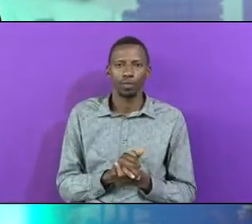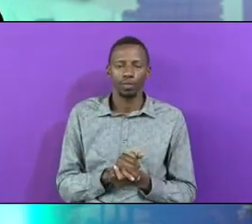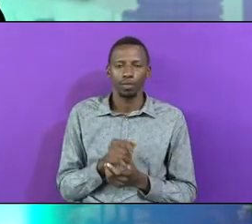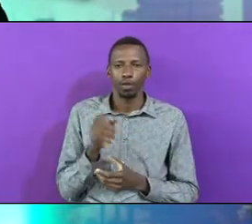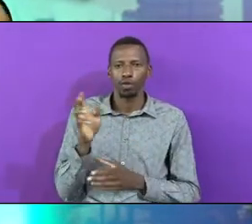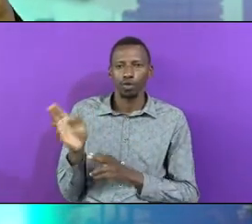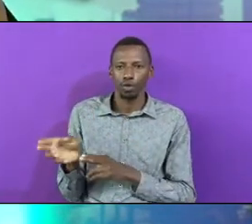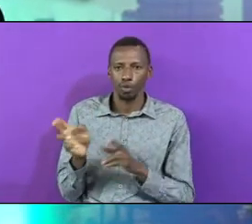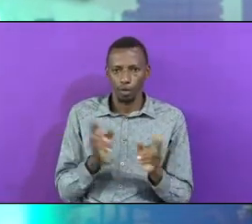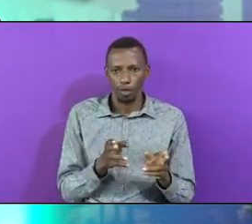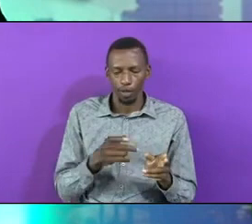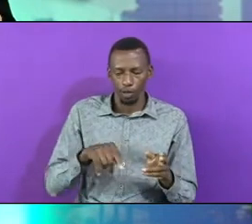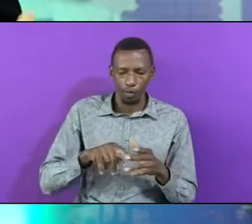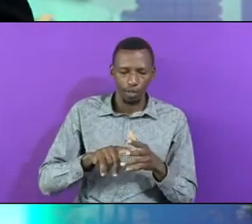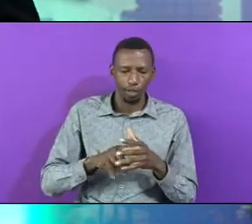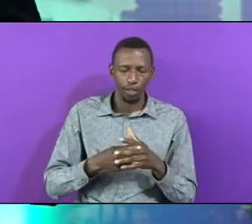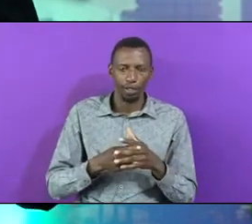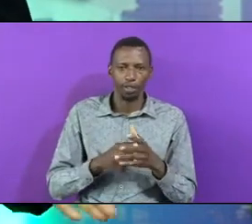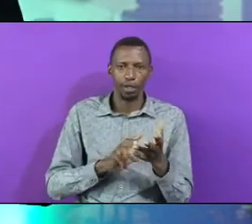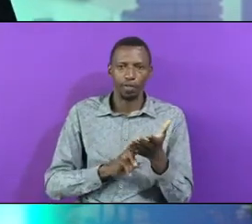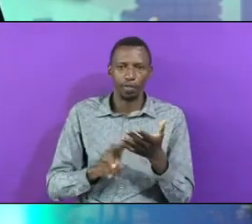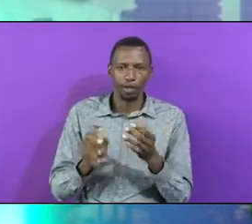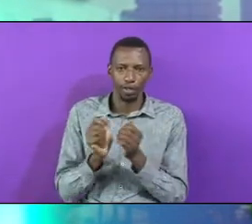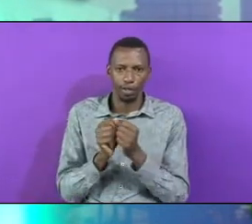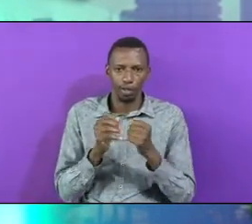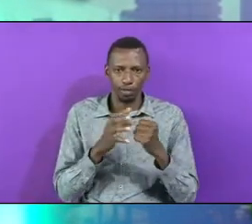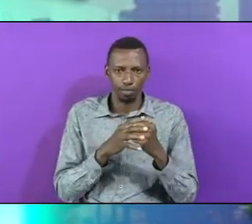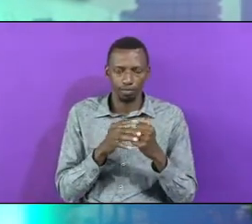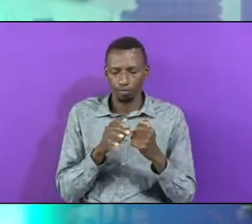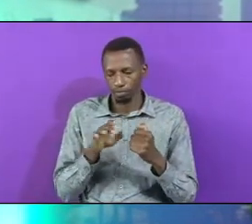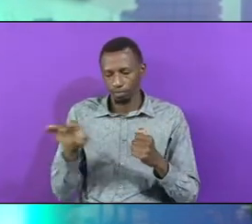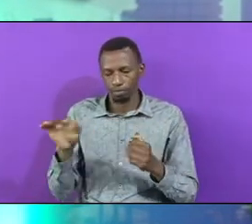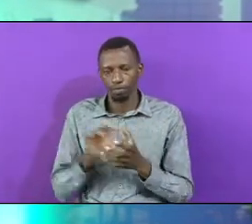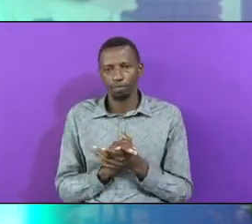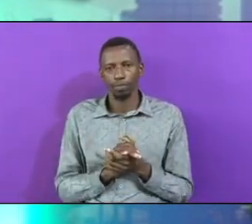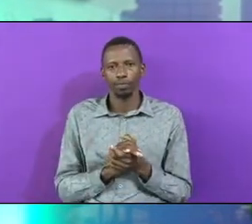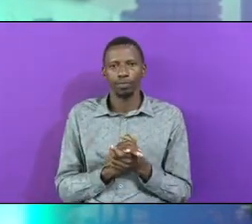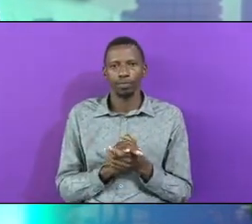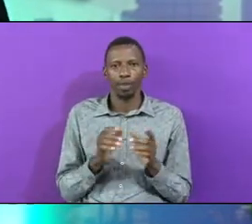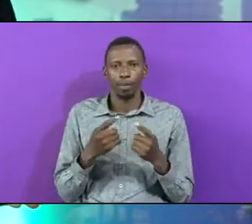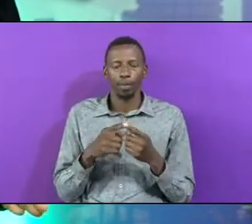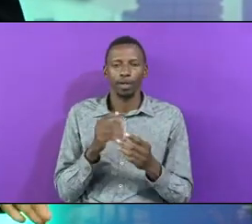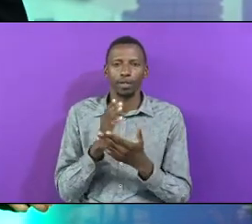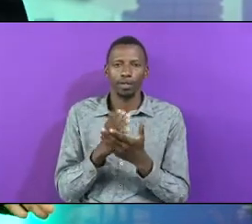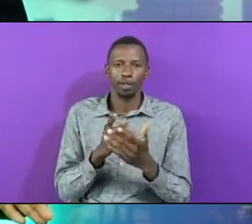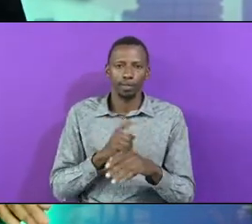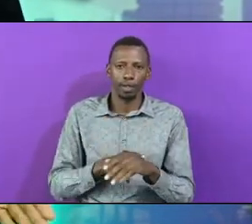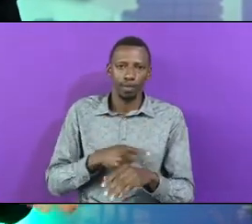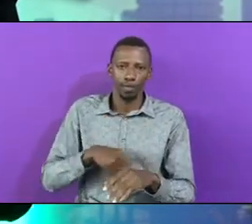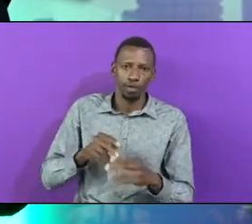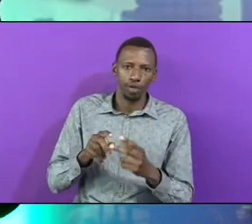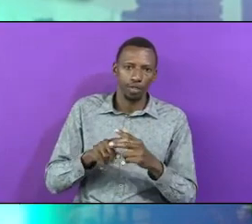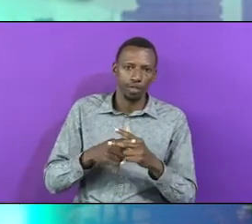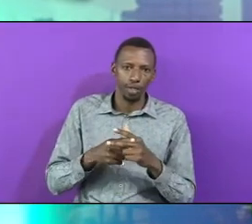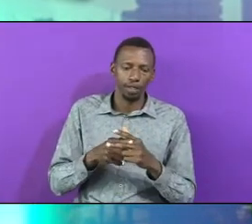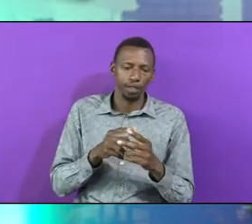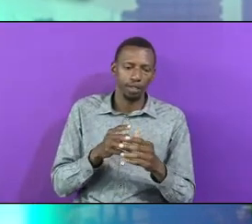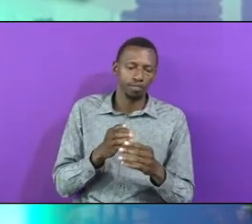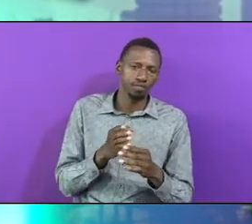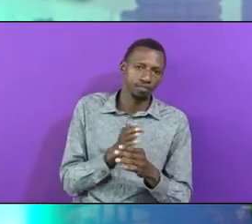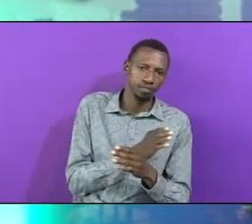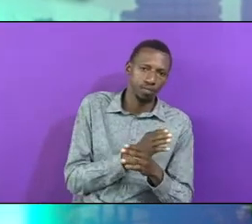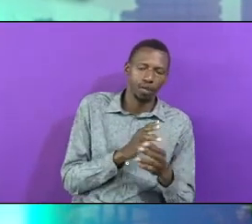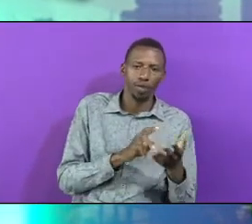Usually We start it at verse 19 Go ye therefore But sometimes We start it at verse 18